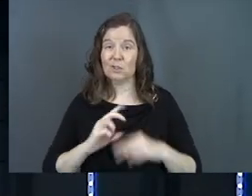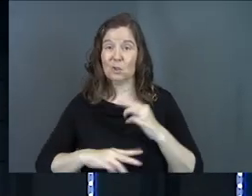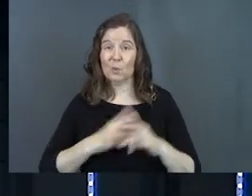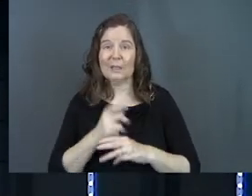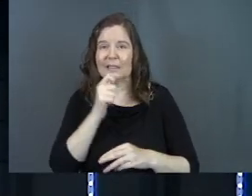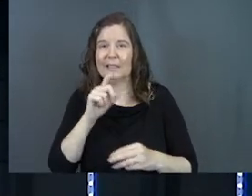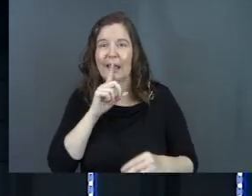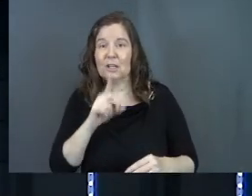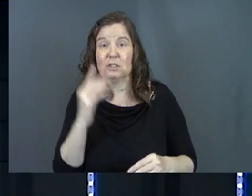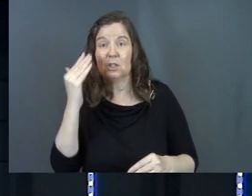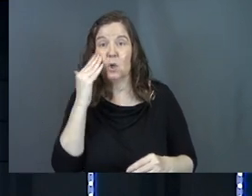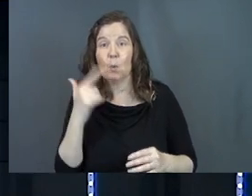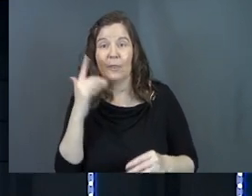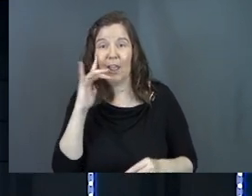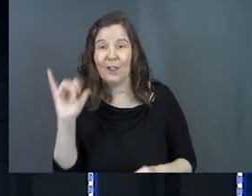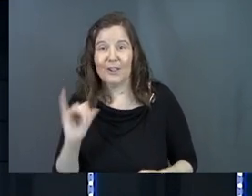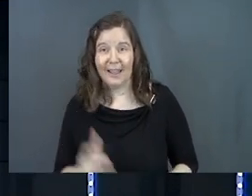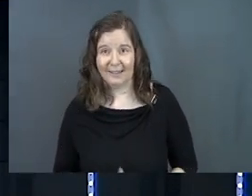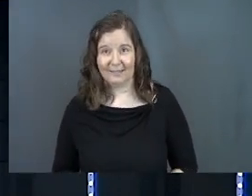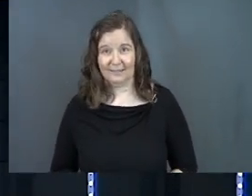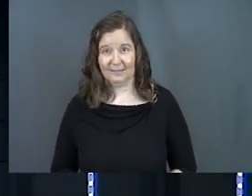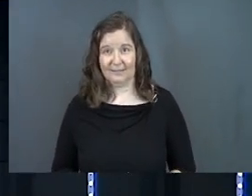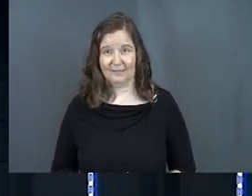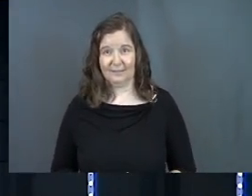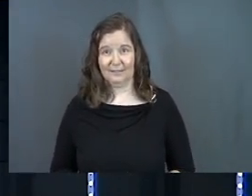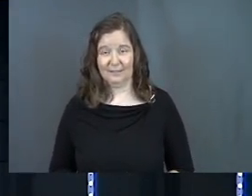ancient world, they didn't actually even know what they looked like.